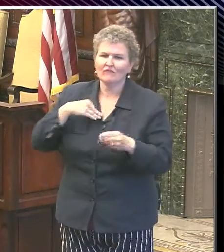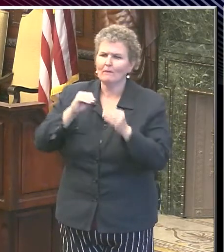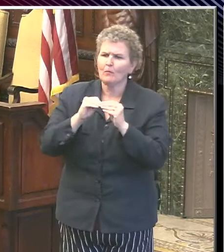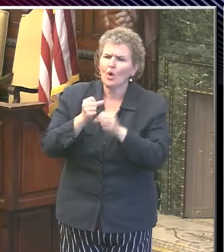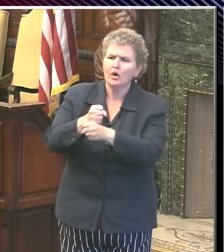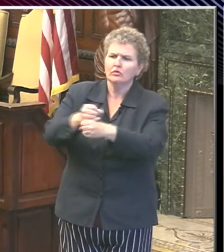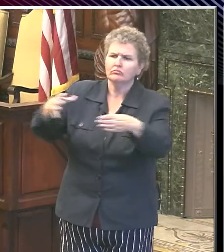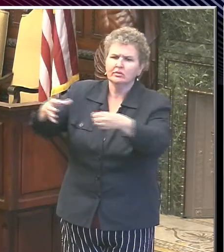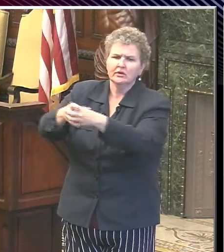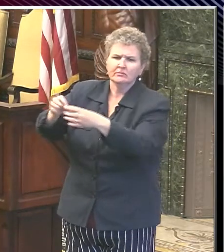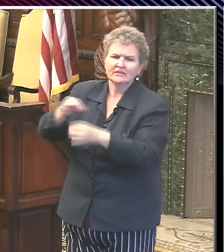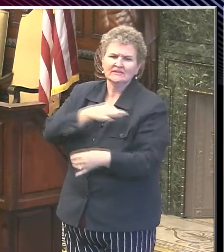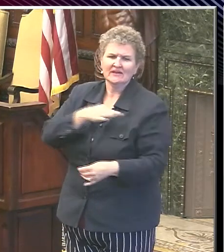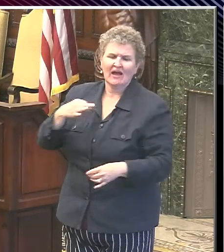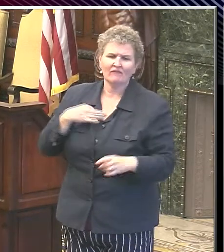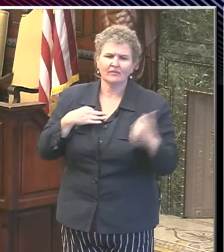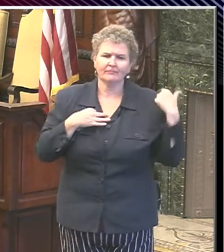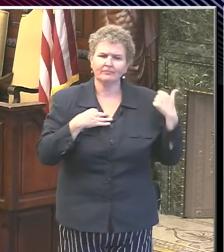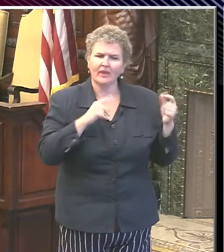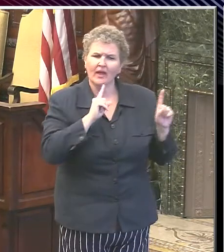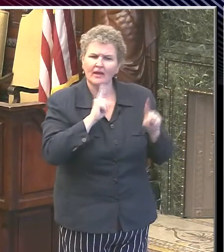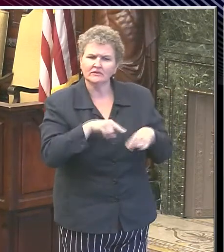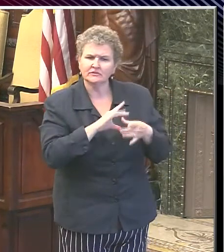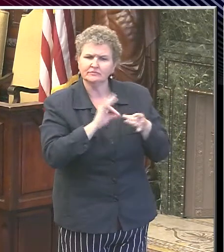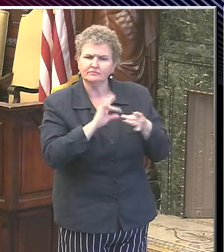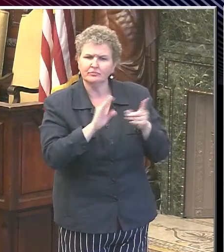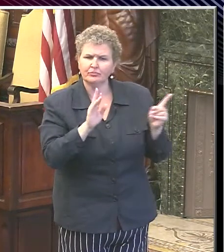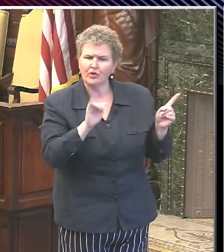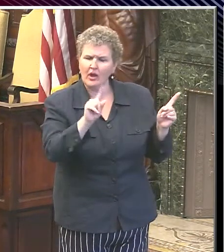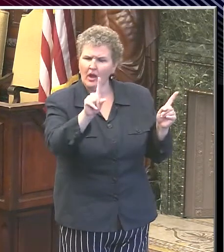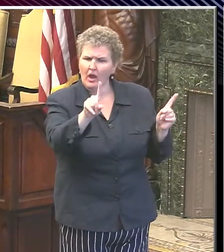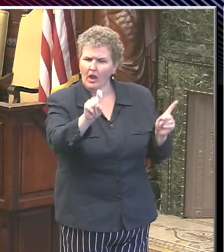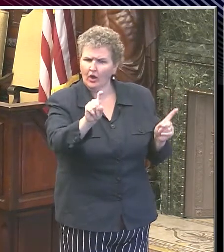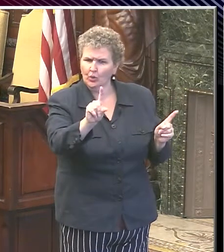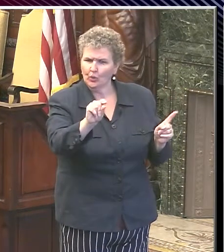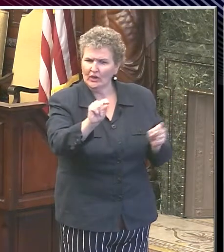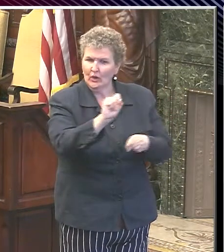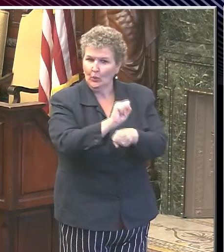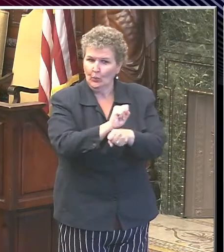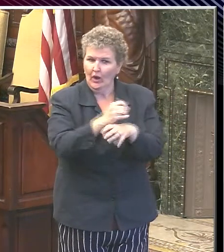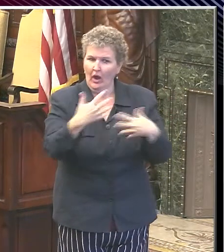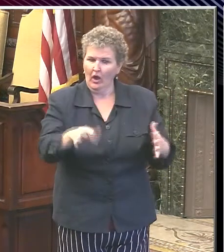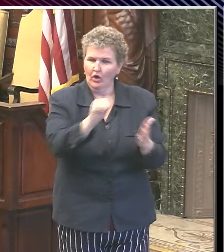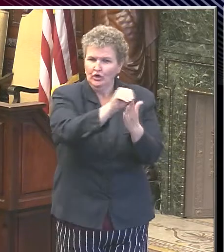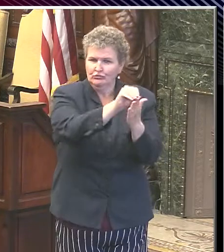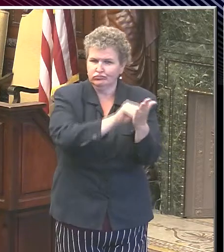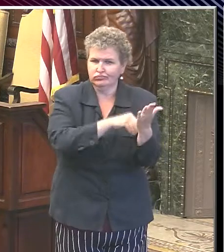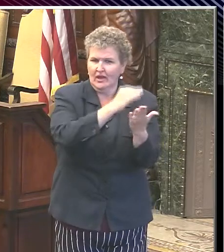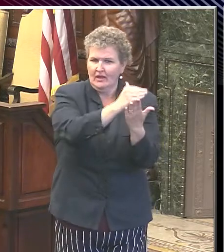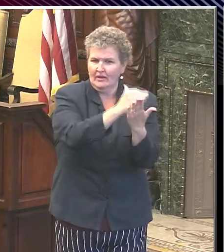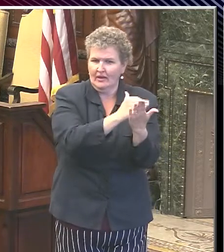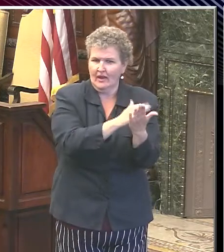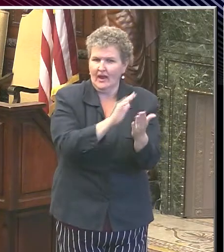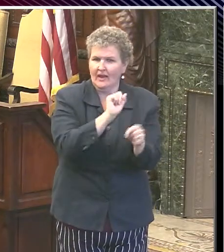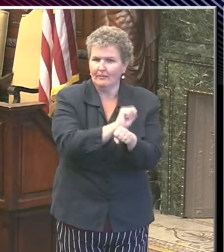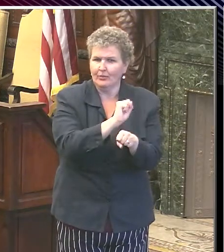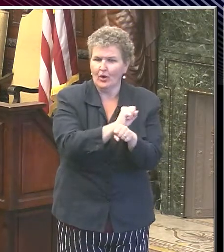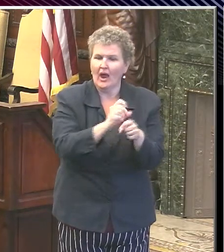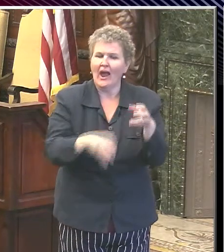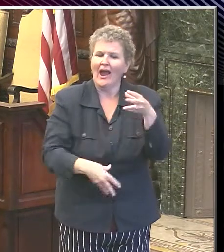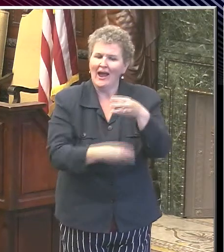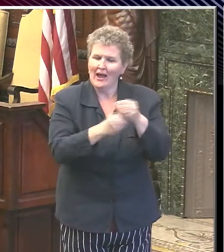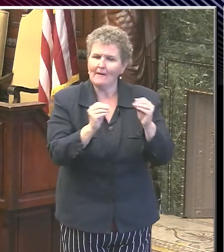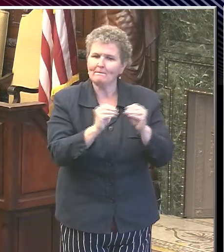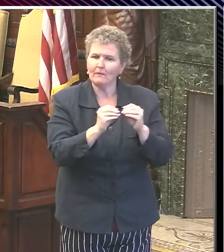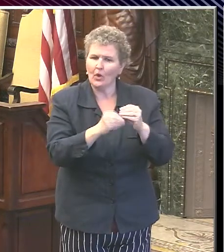And just to, Mayor's correct, these are 120 laborers that were already on the list that will be brought on for a temporary basis. And that process is moving